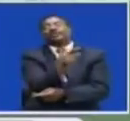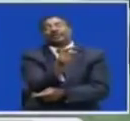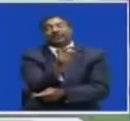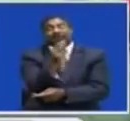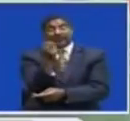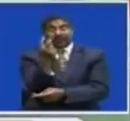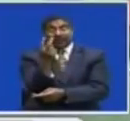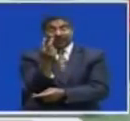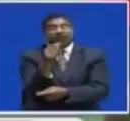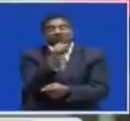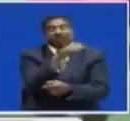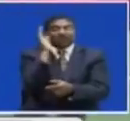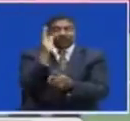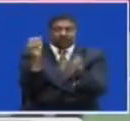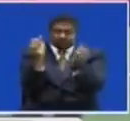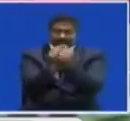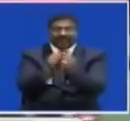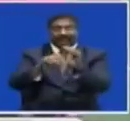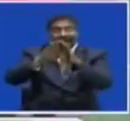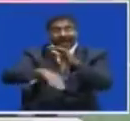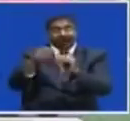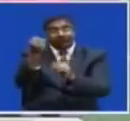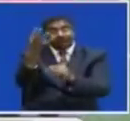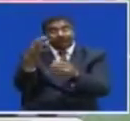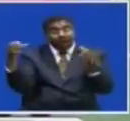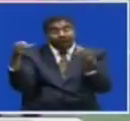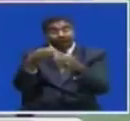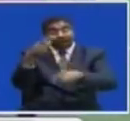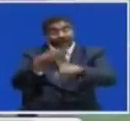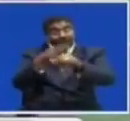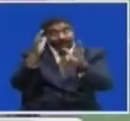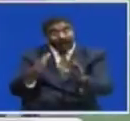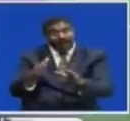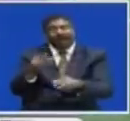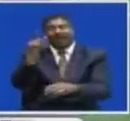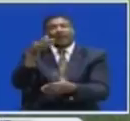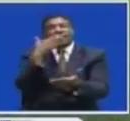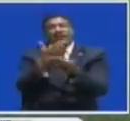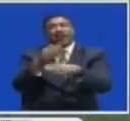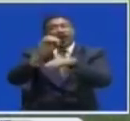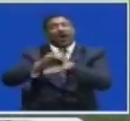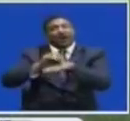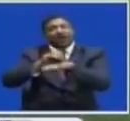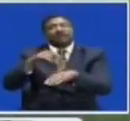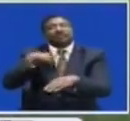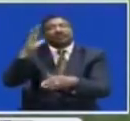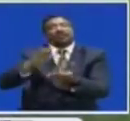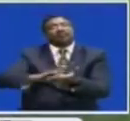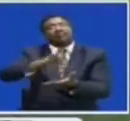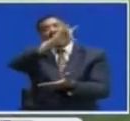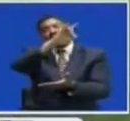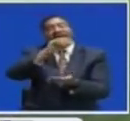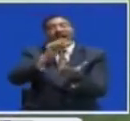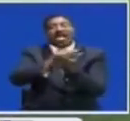Will Be Among A Group Of Under 14 Community Footballers Who Have Been Given A Lifetime Opportunity In April The Community